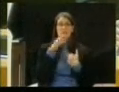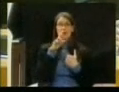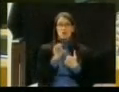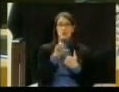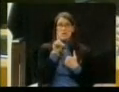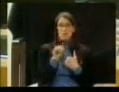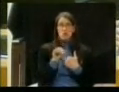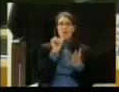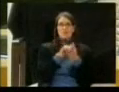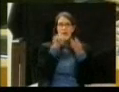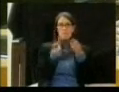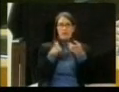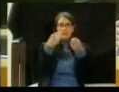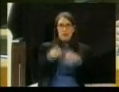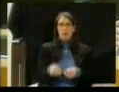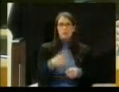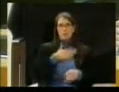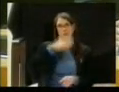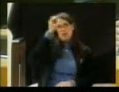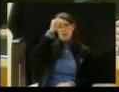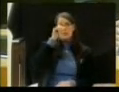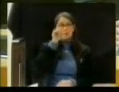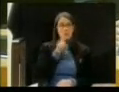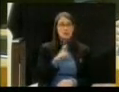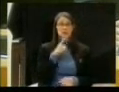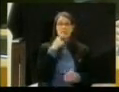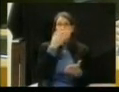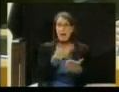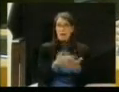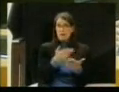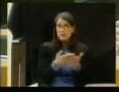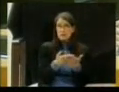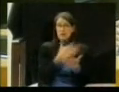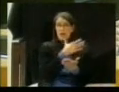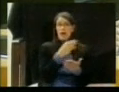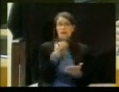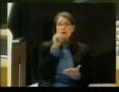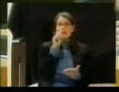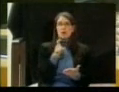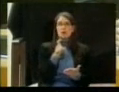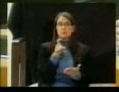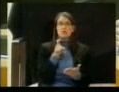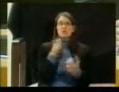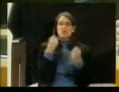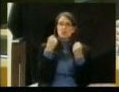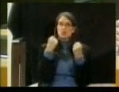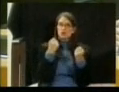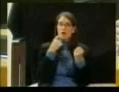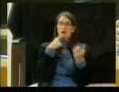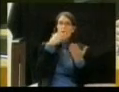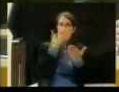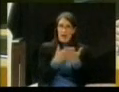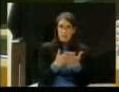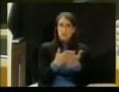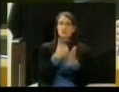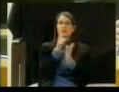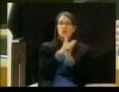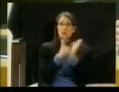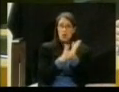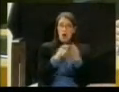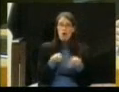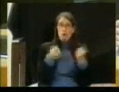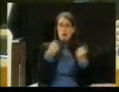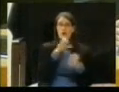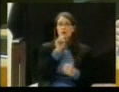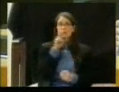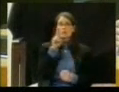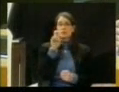There has to be concrete evidence that, indeed, the law was broken and that the Sunshine Law was violated. Now, a judge can make that determination. I